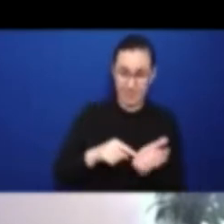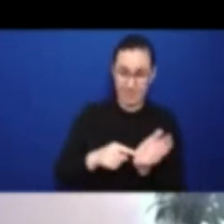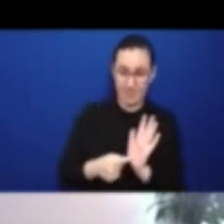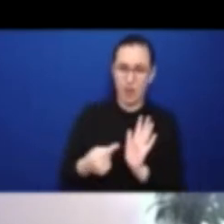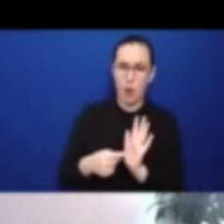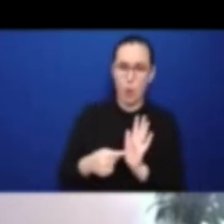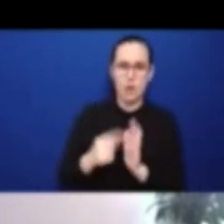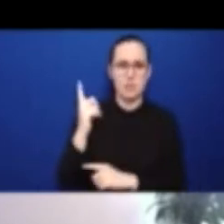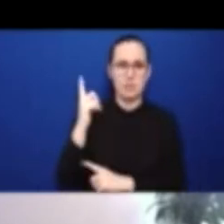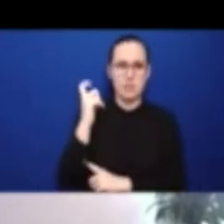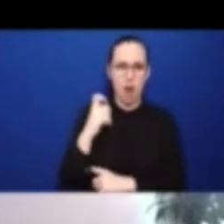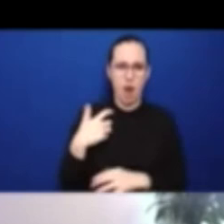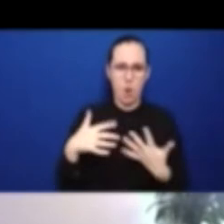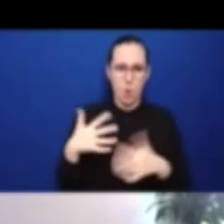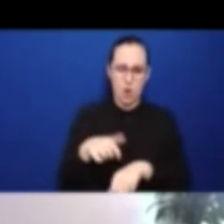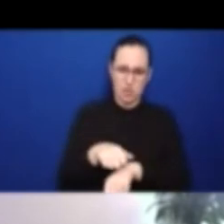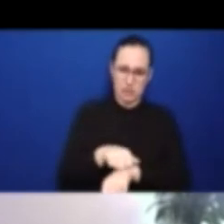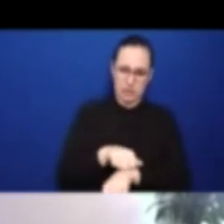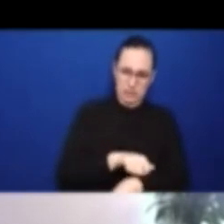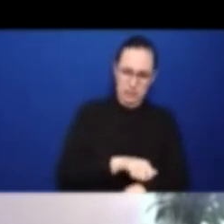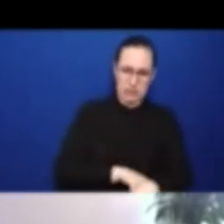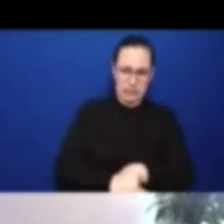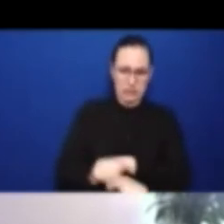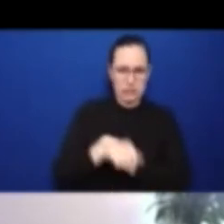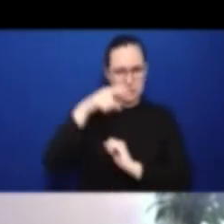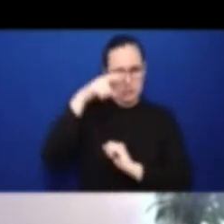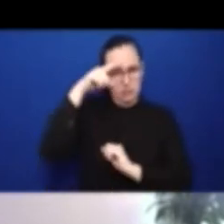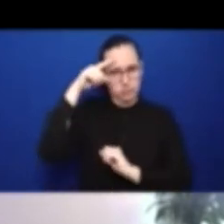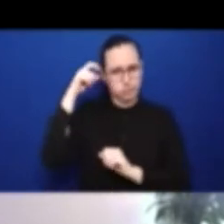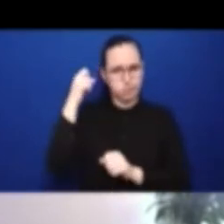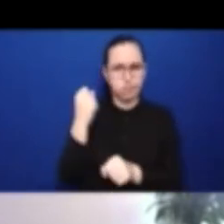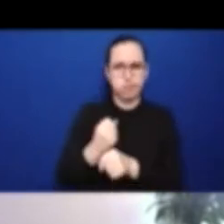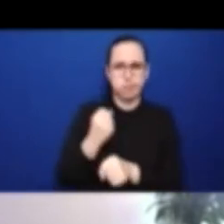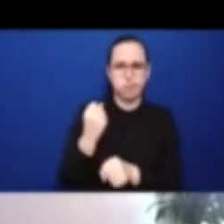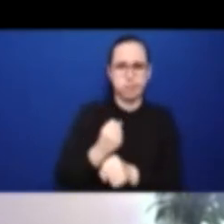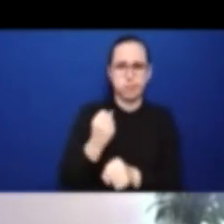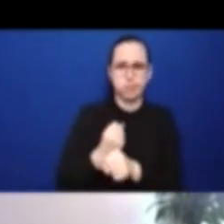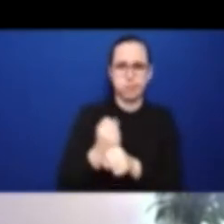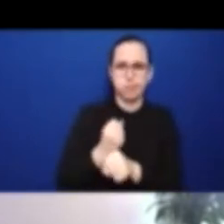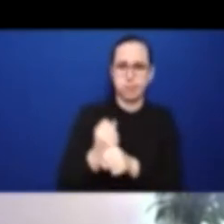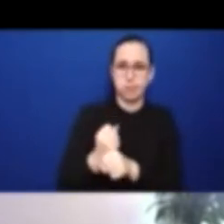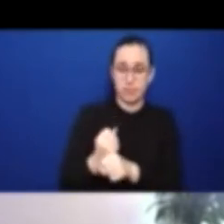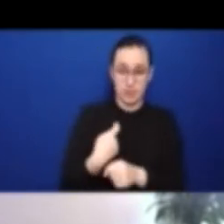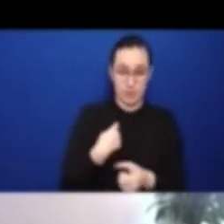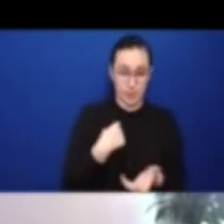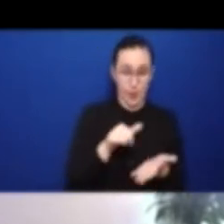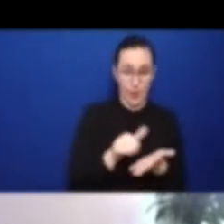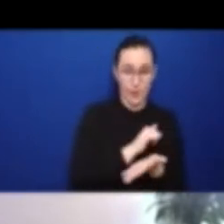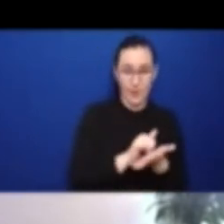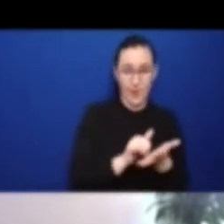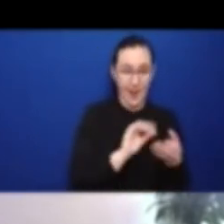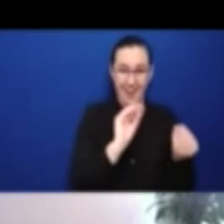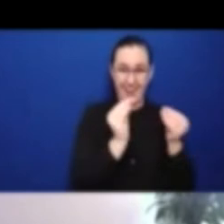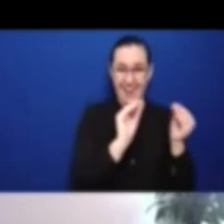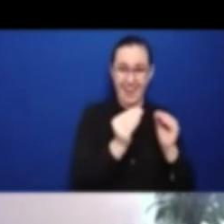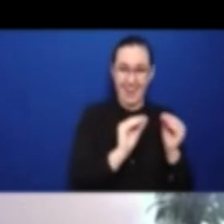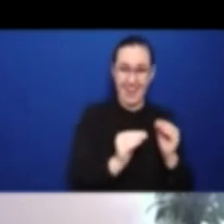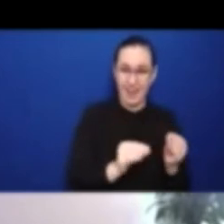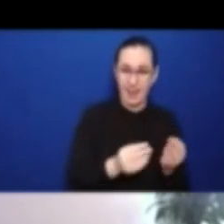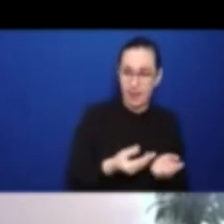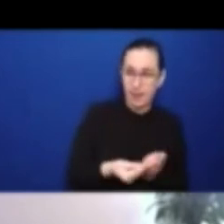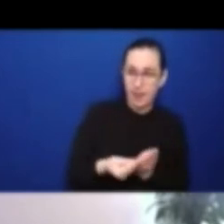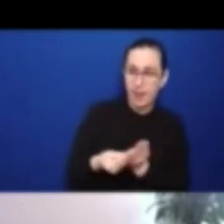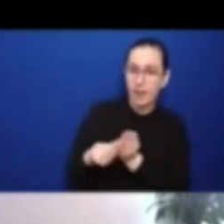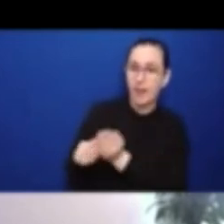torch gets passed from those of us in New York to all of the people who are